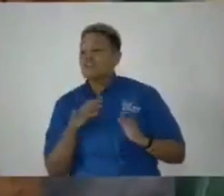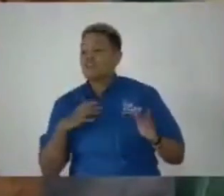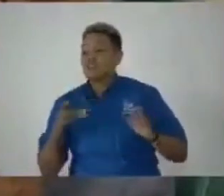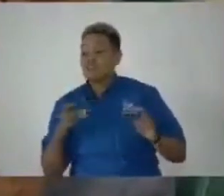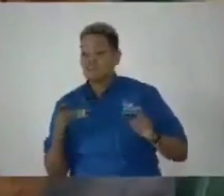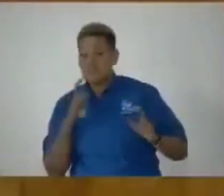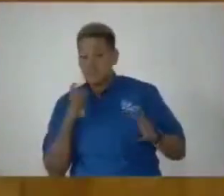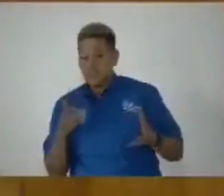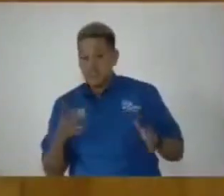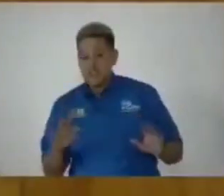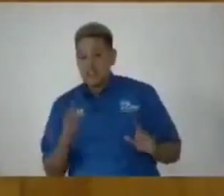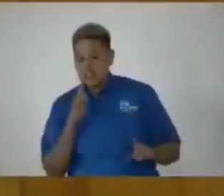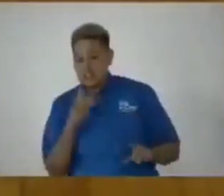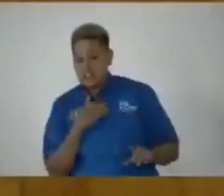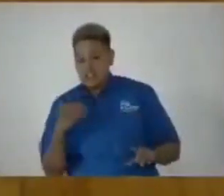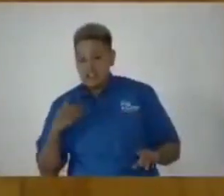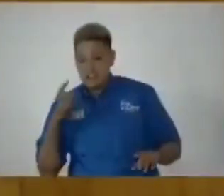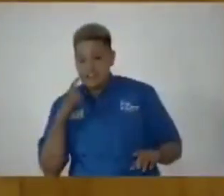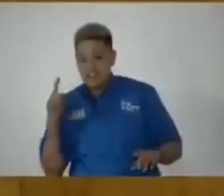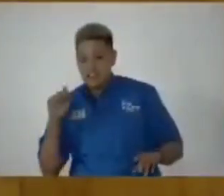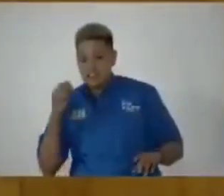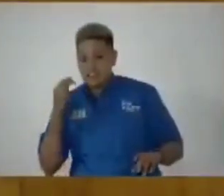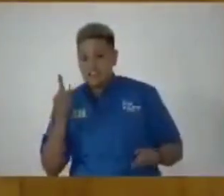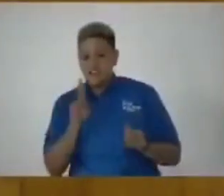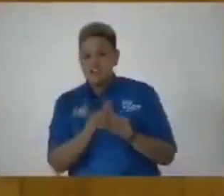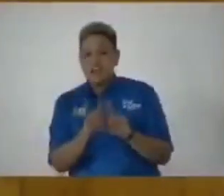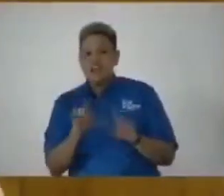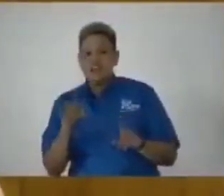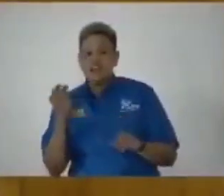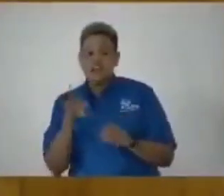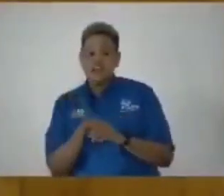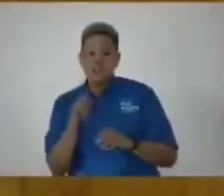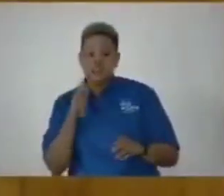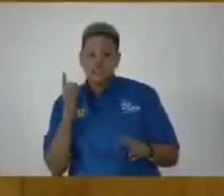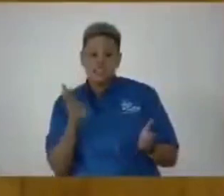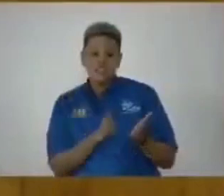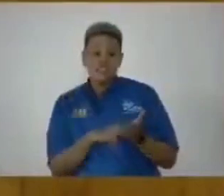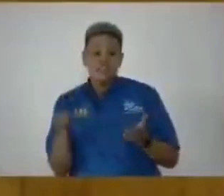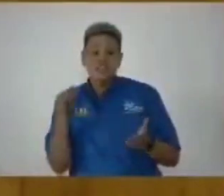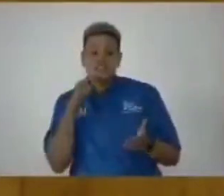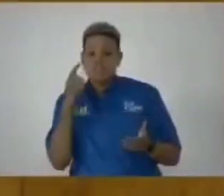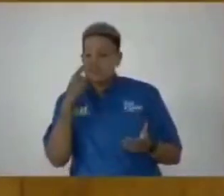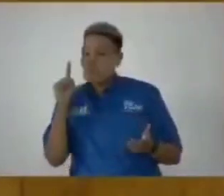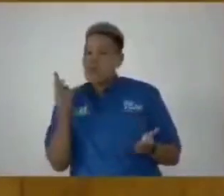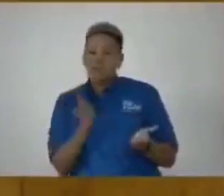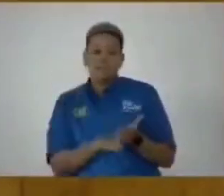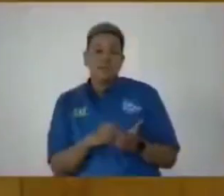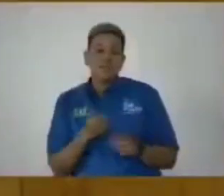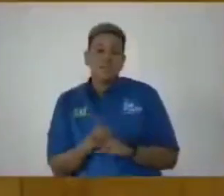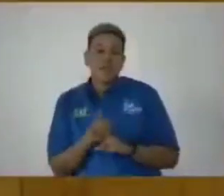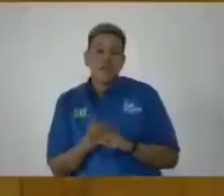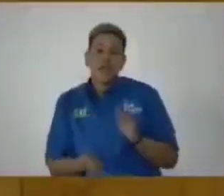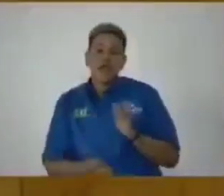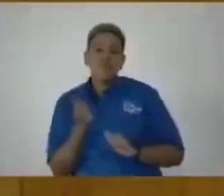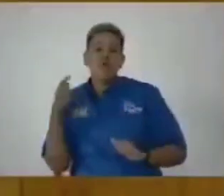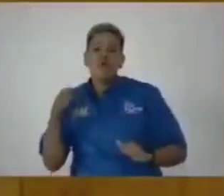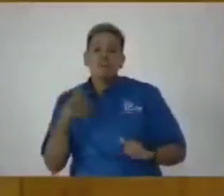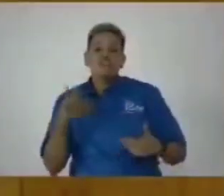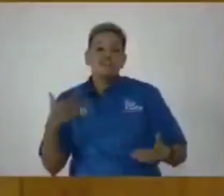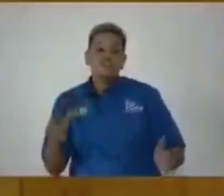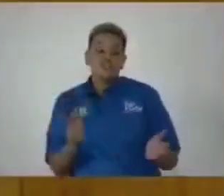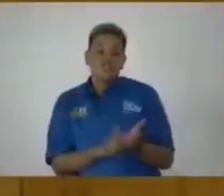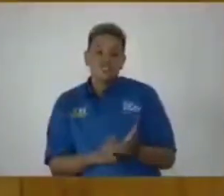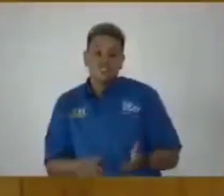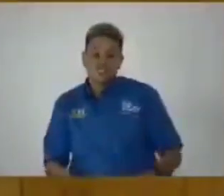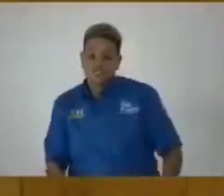the members of the shadow cabinet to also sign it. They said they don't have a problem with that. And most have signed